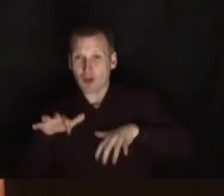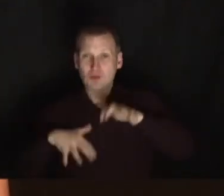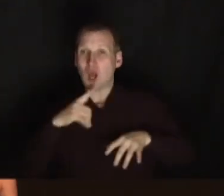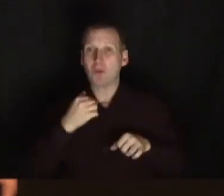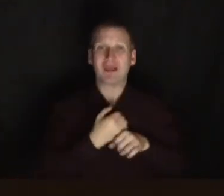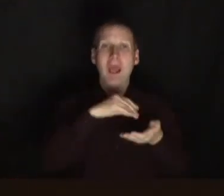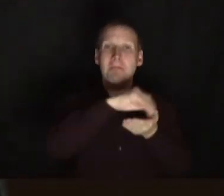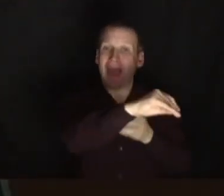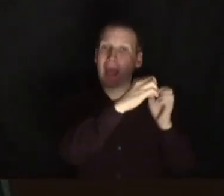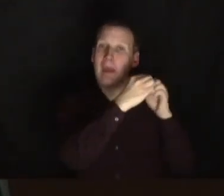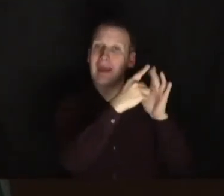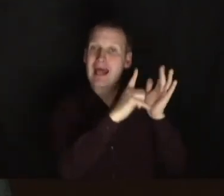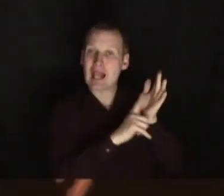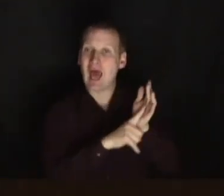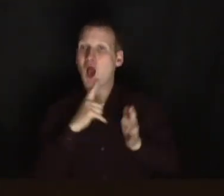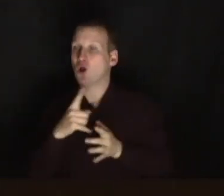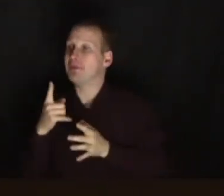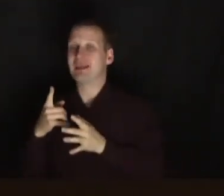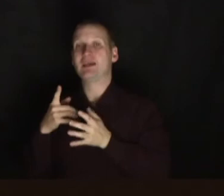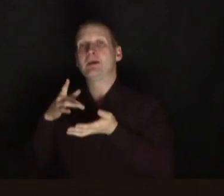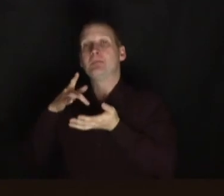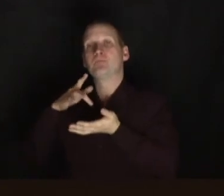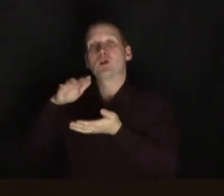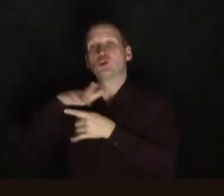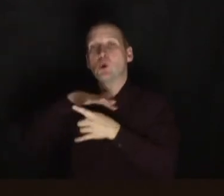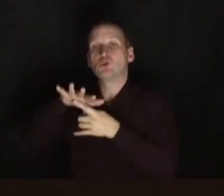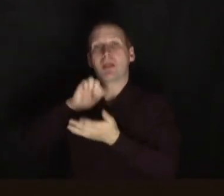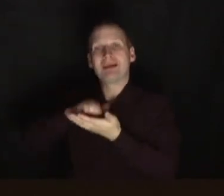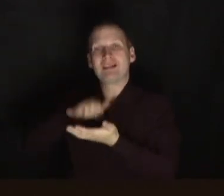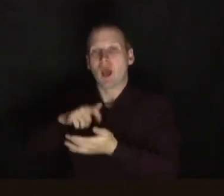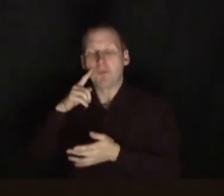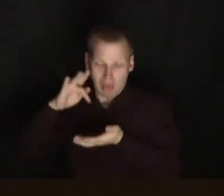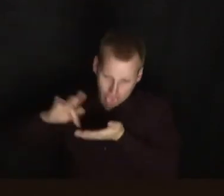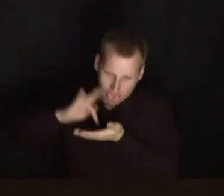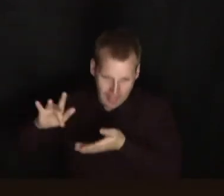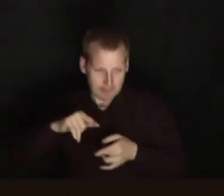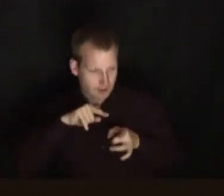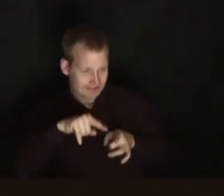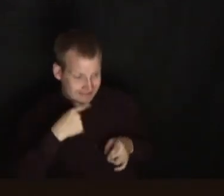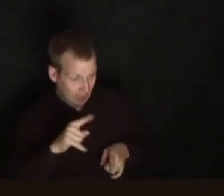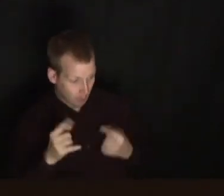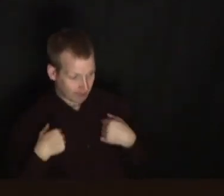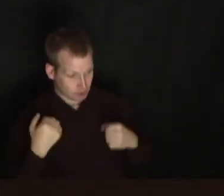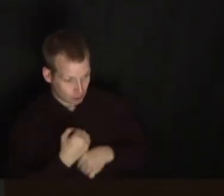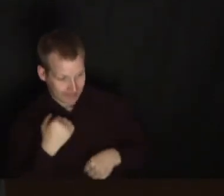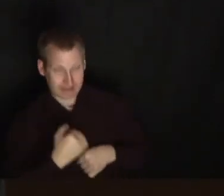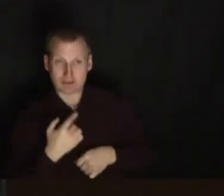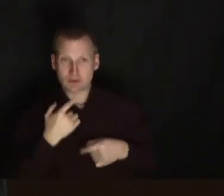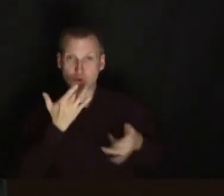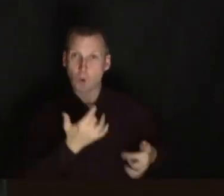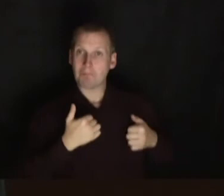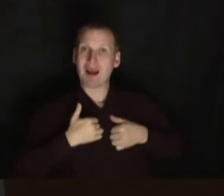paying bills. I could have been scrolling social media. But just that little tweak helps her to understand that that's my relationship with God.